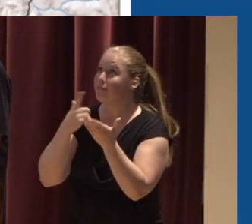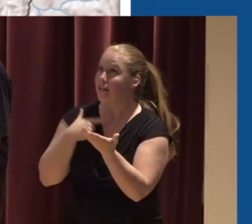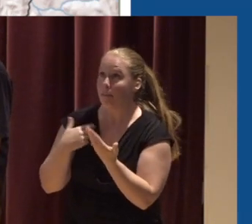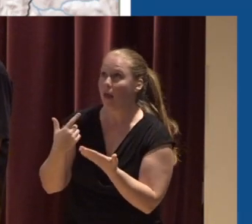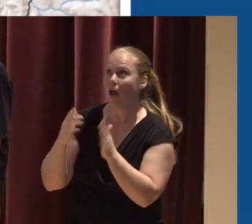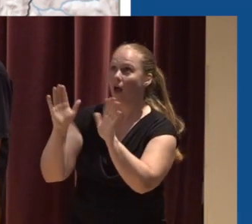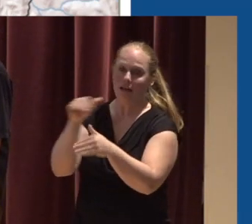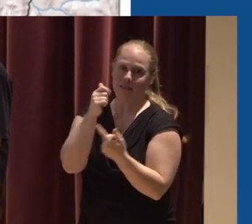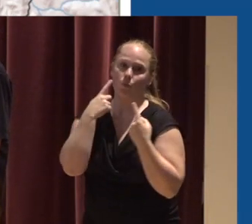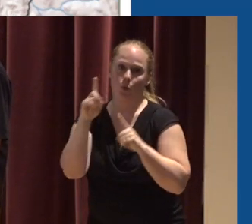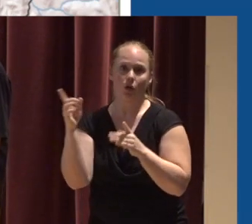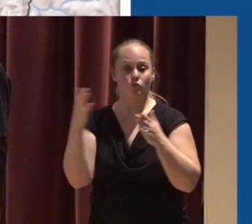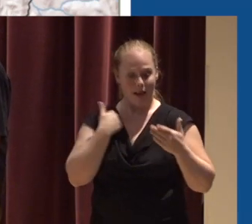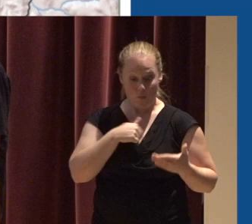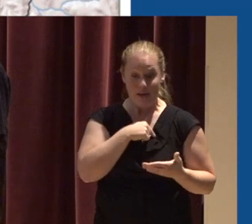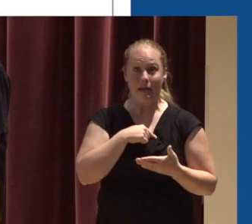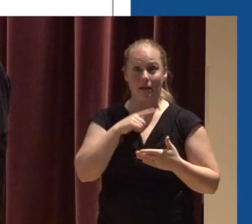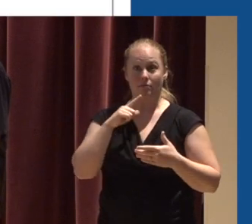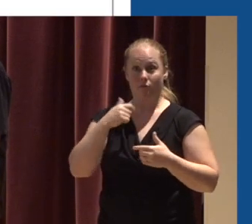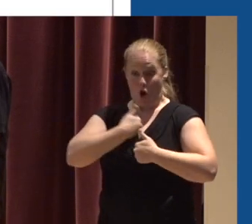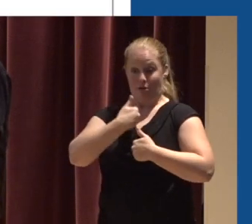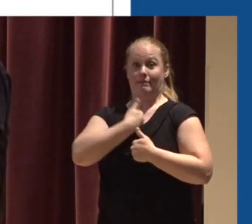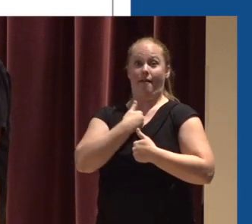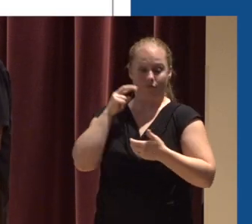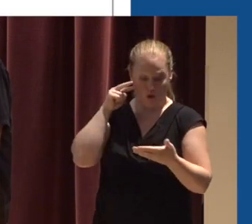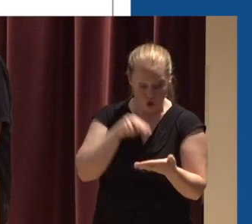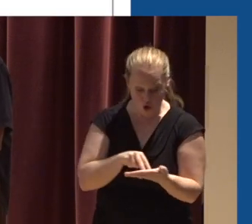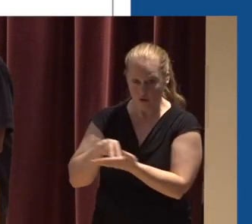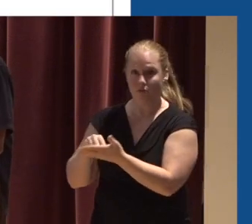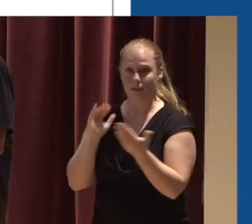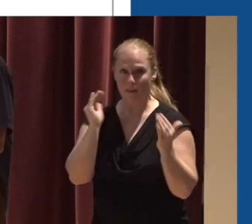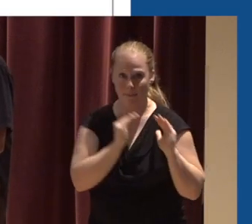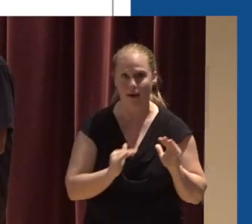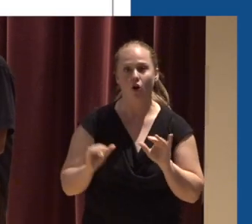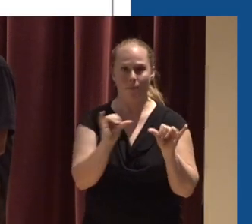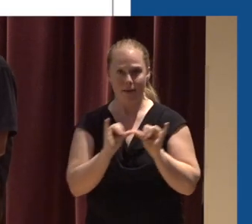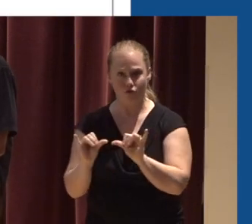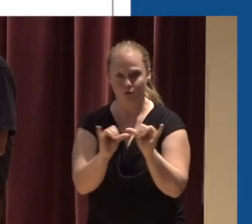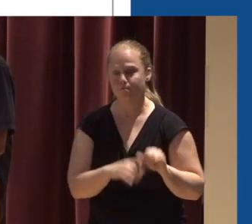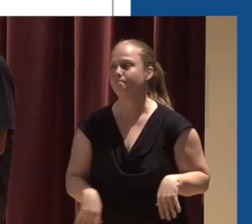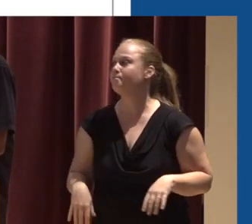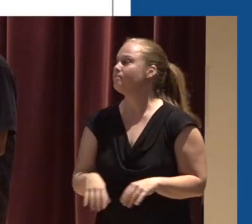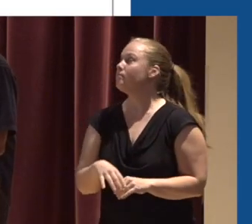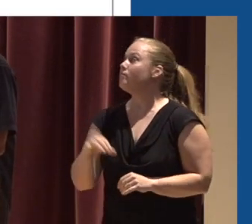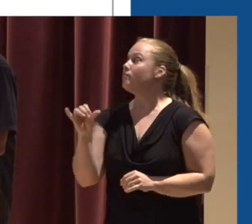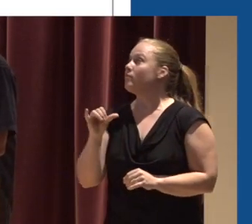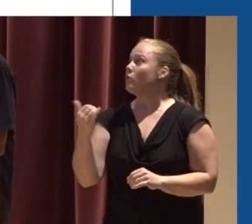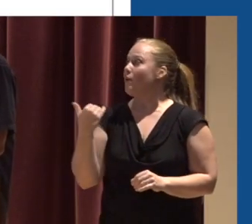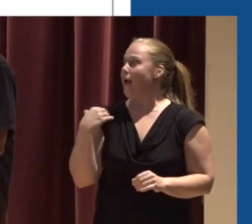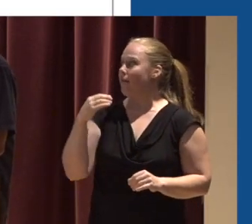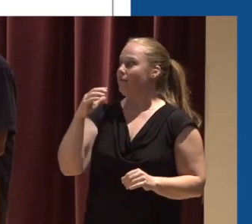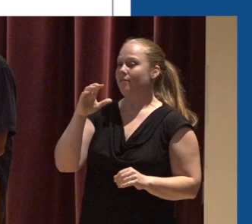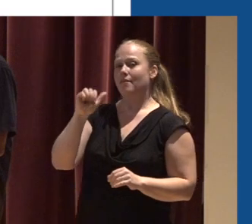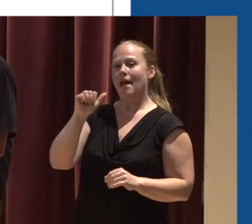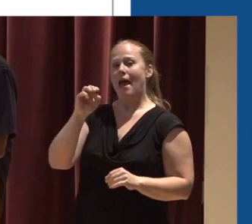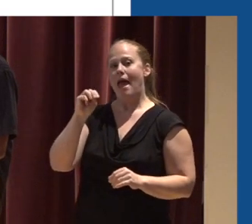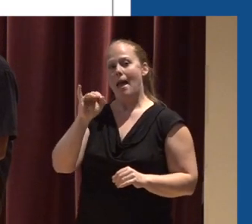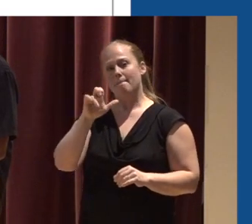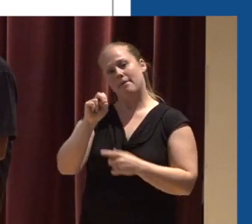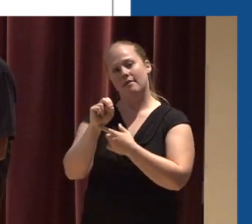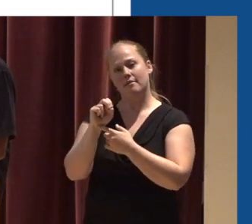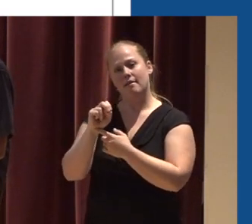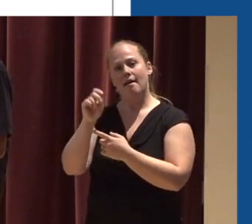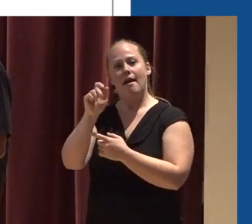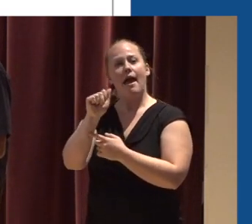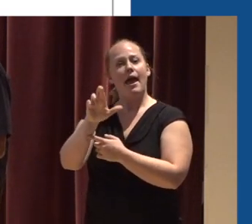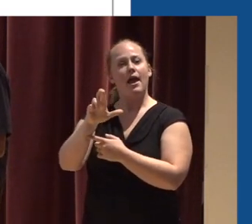view via this data In addition to that we also incorporated a number of ambient air temperature sensors That